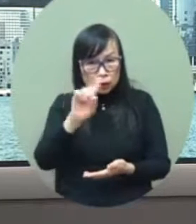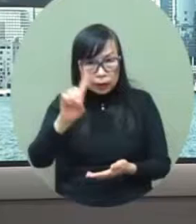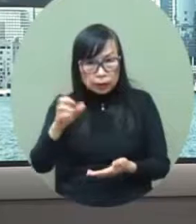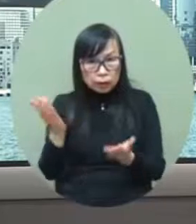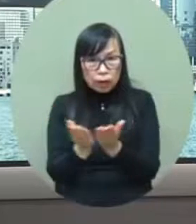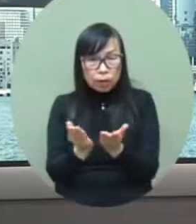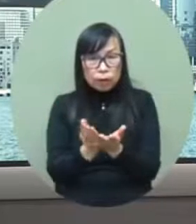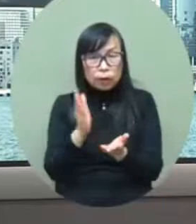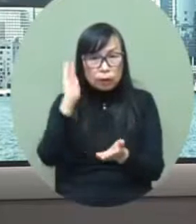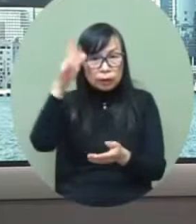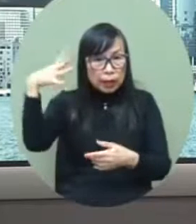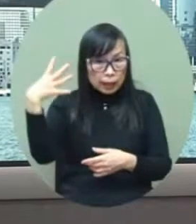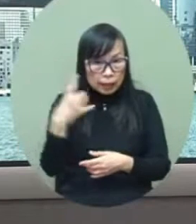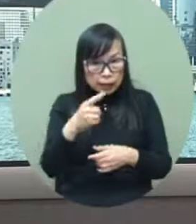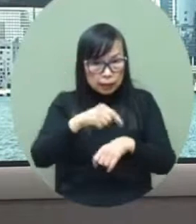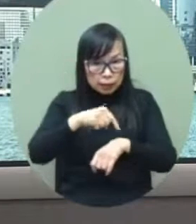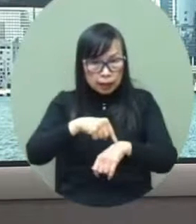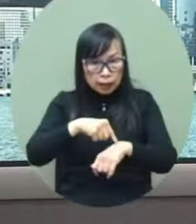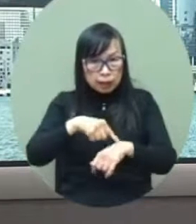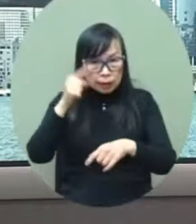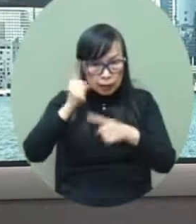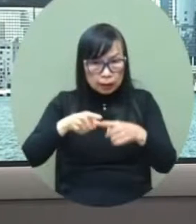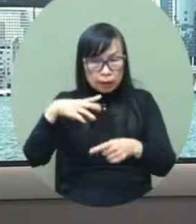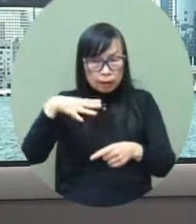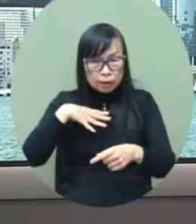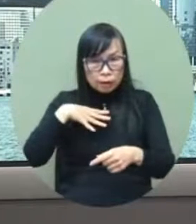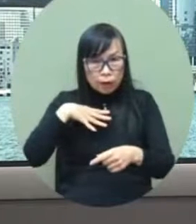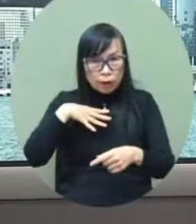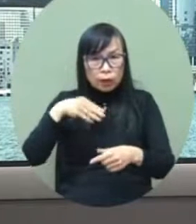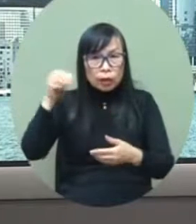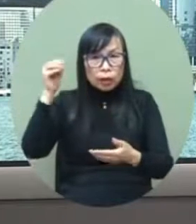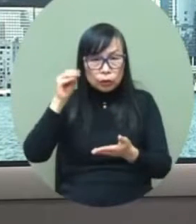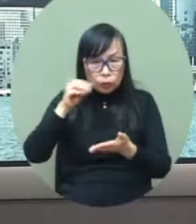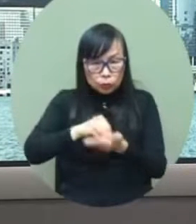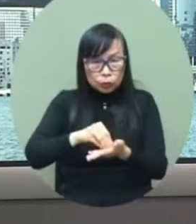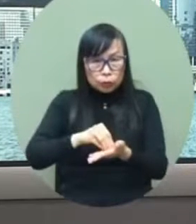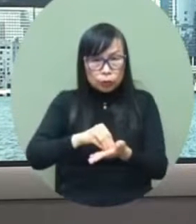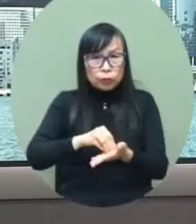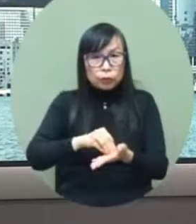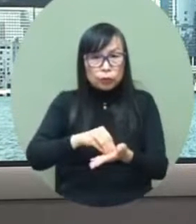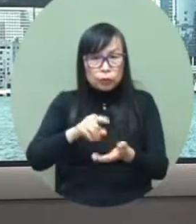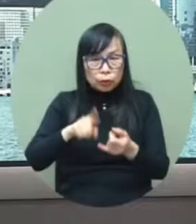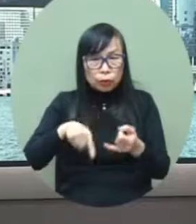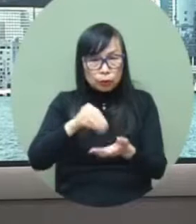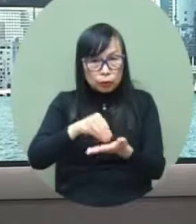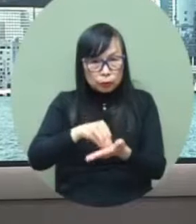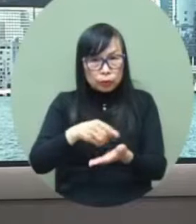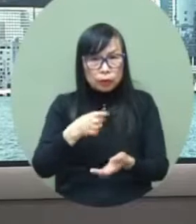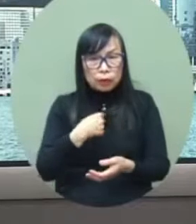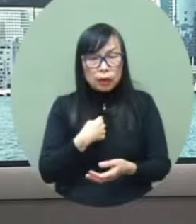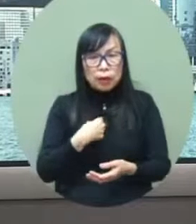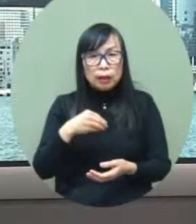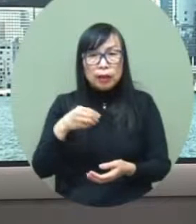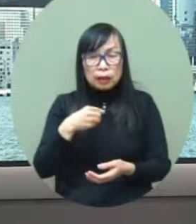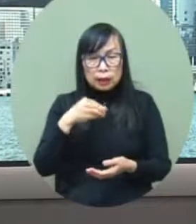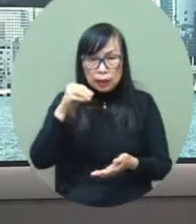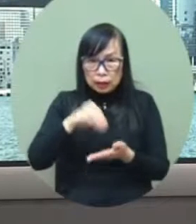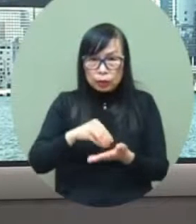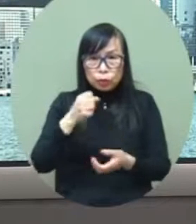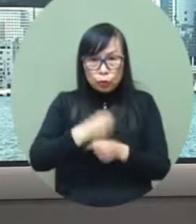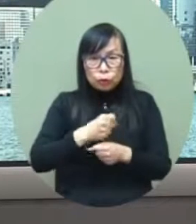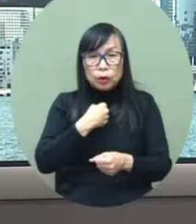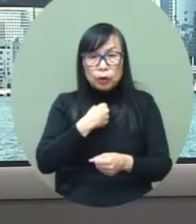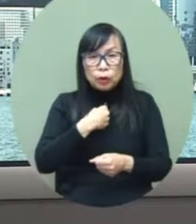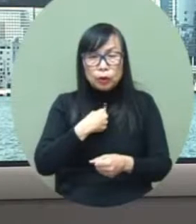continuously monitor the situation to get a sense of how things are developing as quickly as possible and then